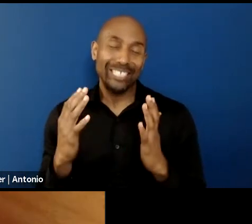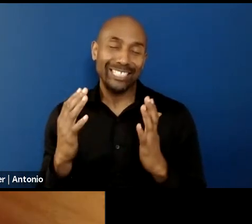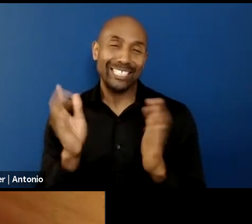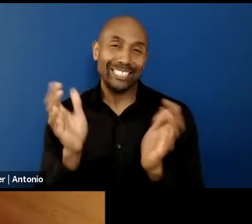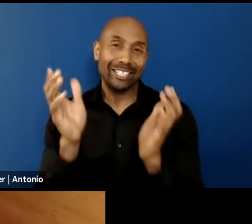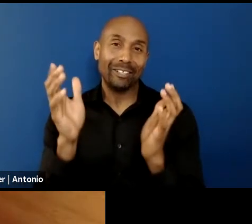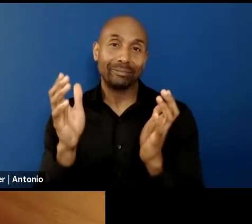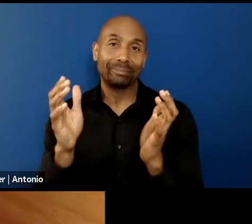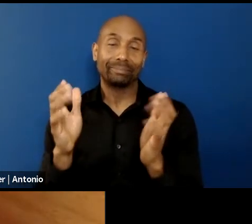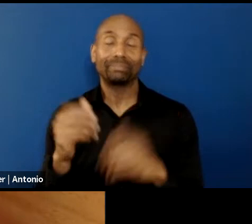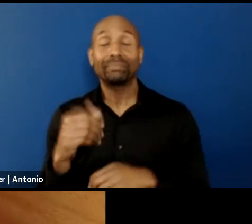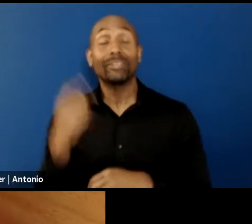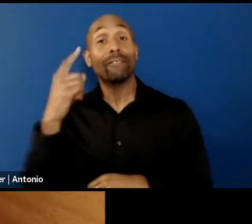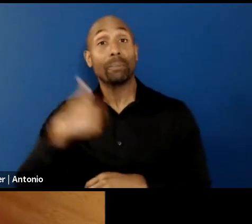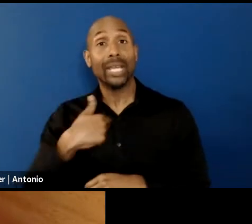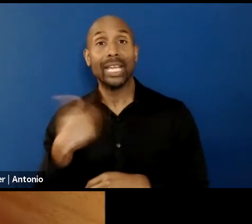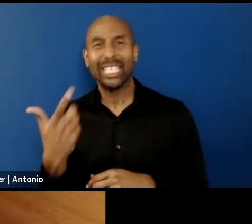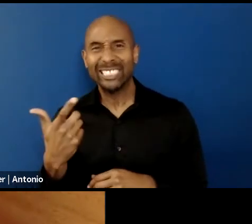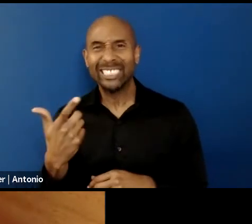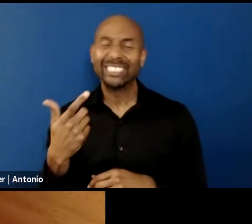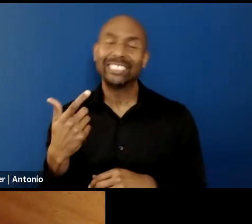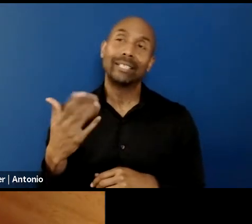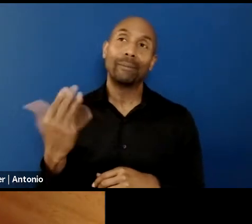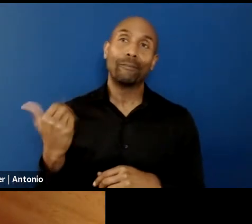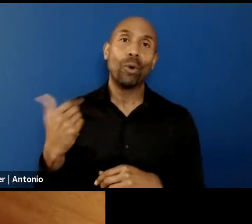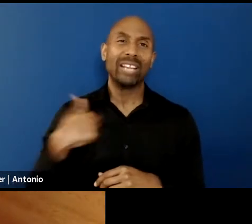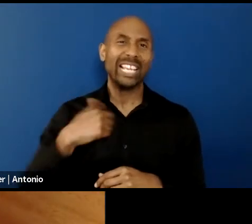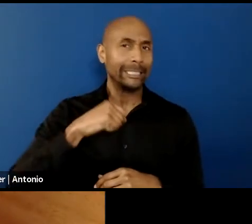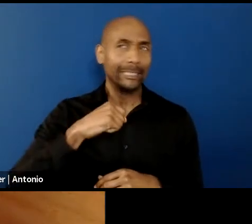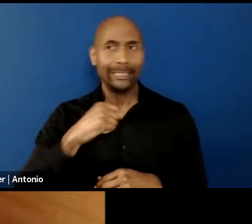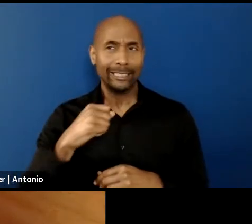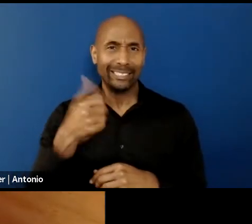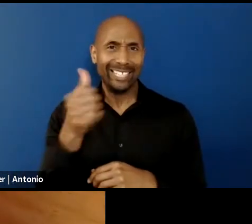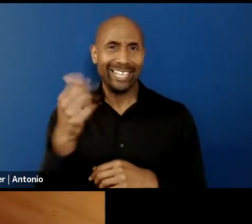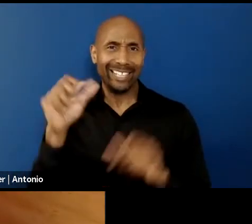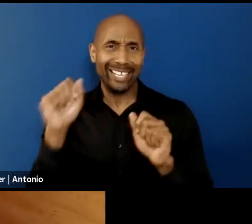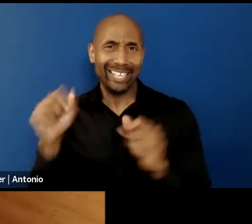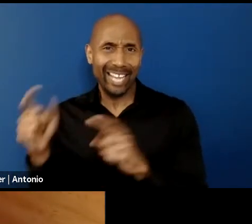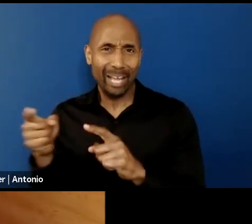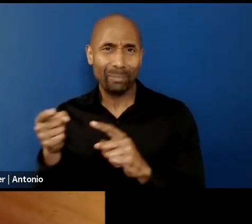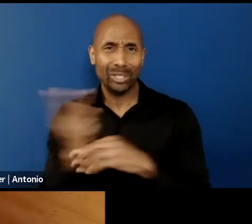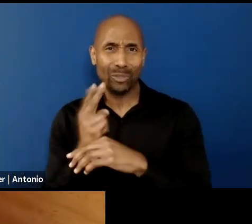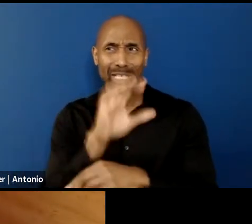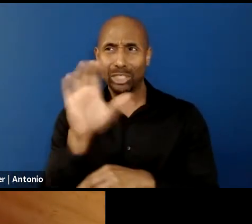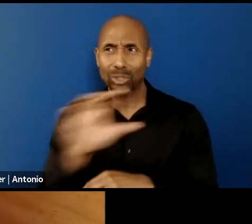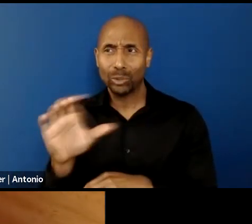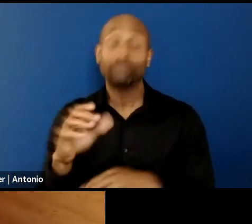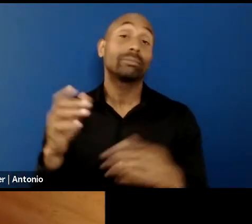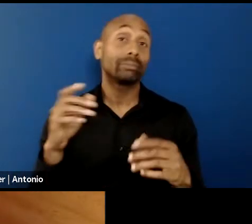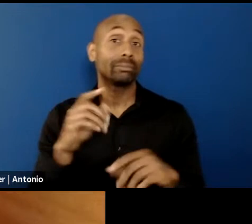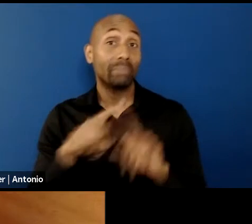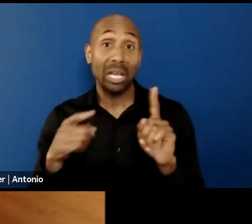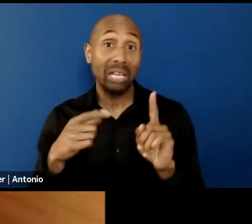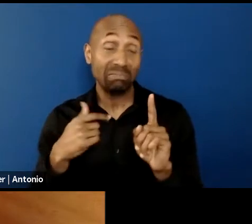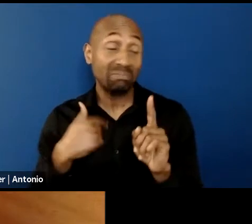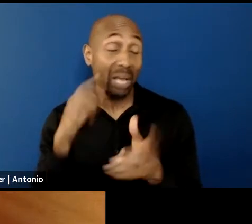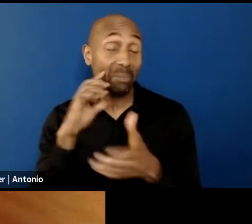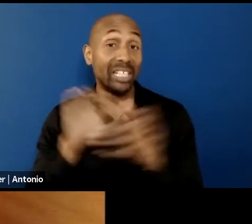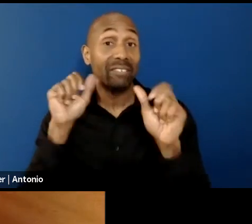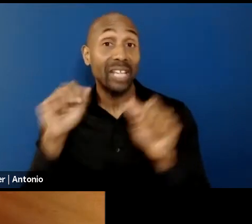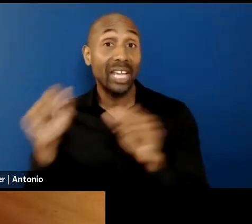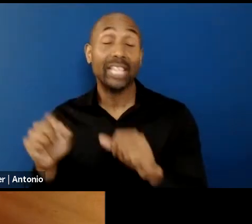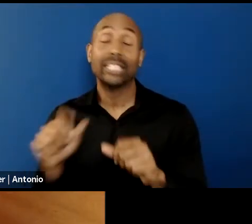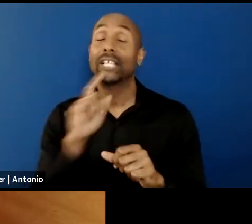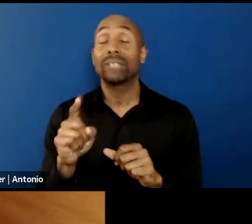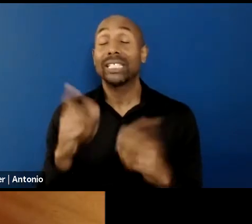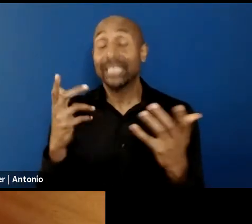Zoom. But I must say, I believe it can. It's a valid form of exchange for now. And I really think we have